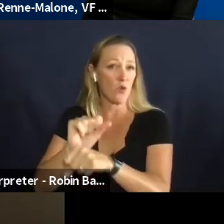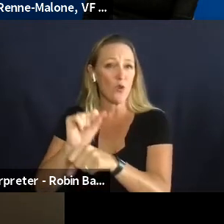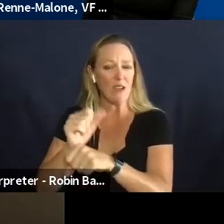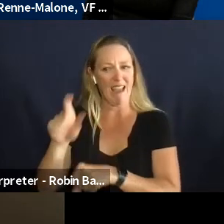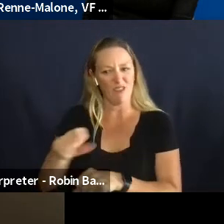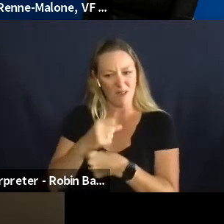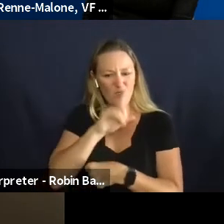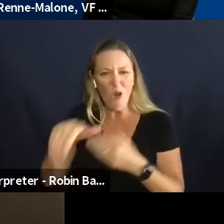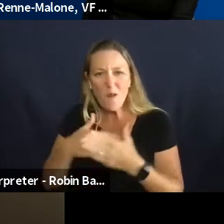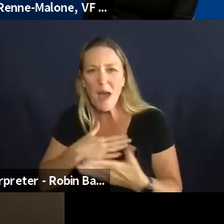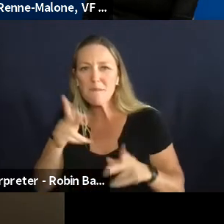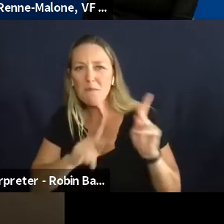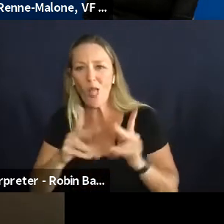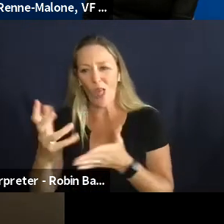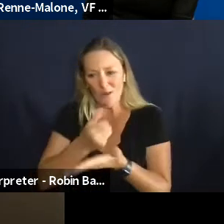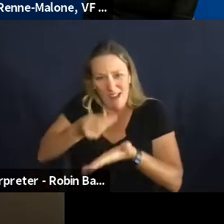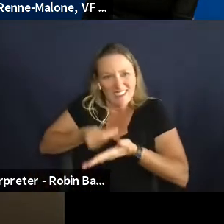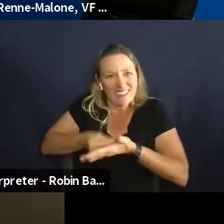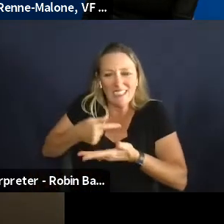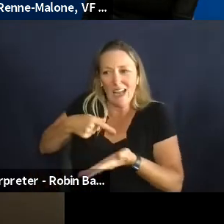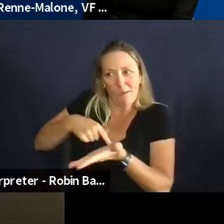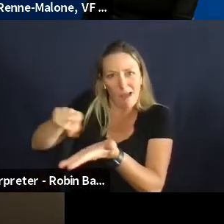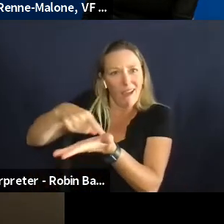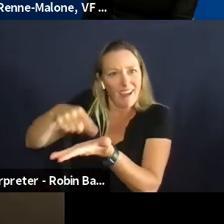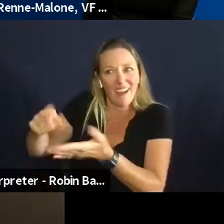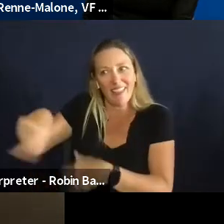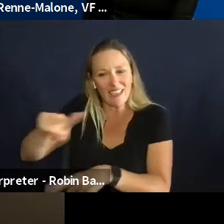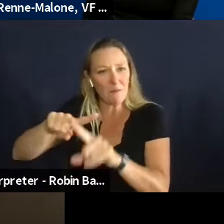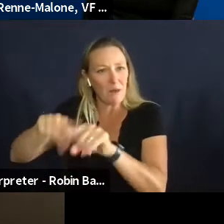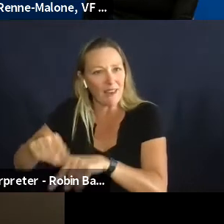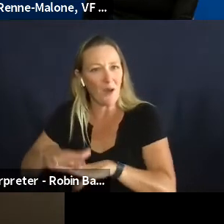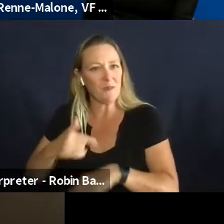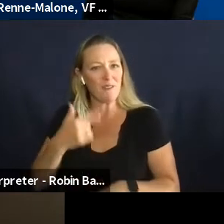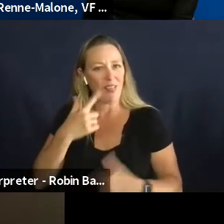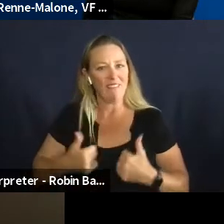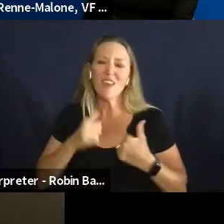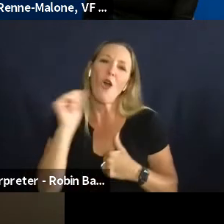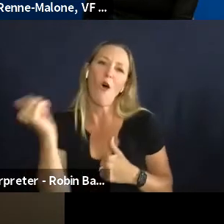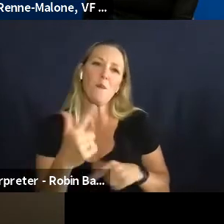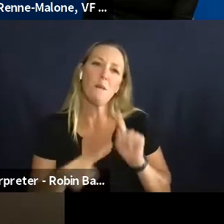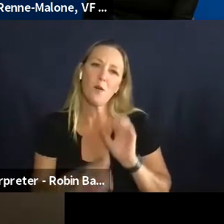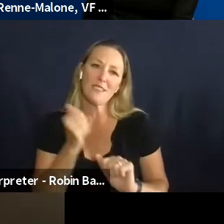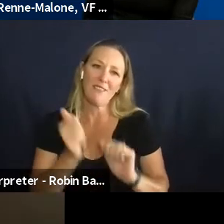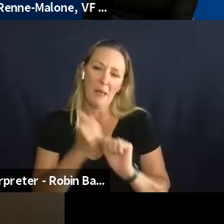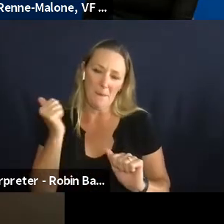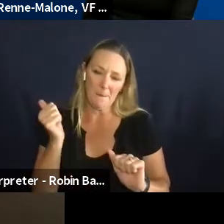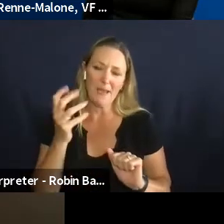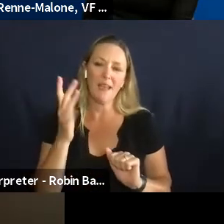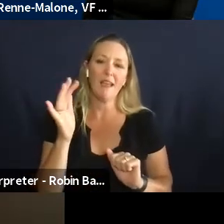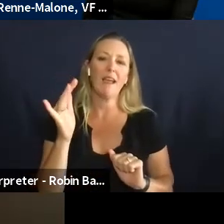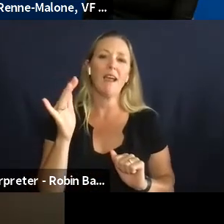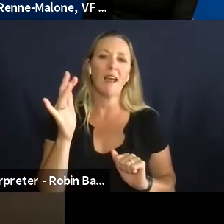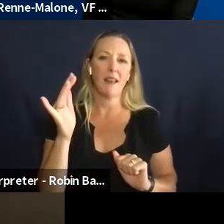to make sure all my people get paid they depend on me to live not all of them but but majority of them and